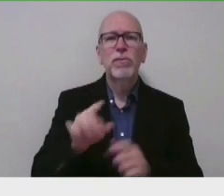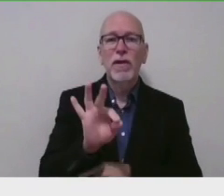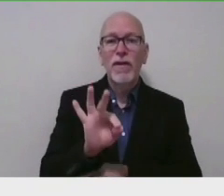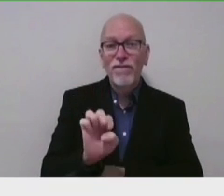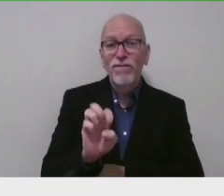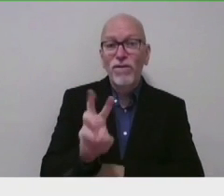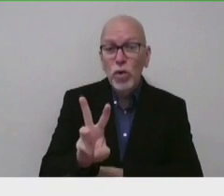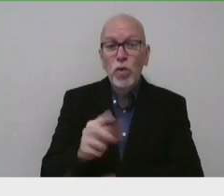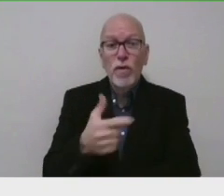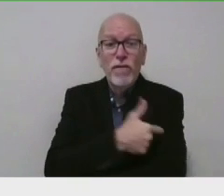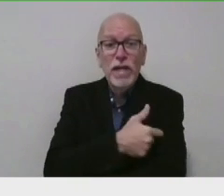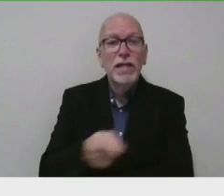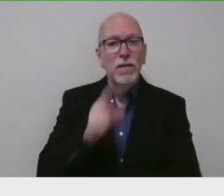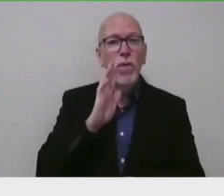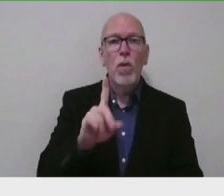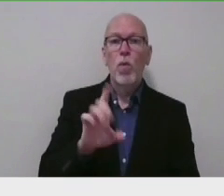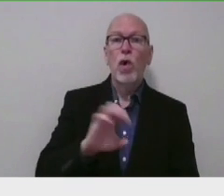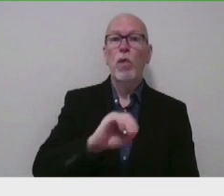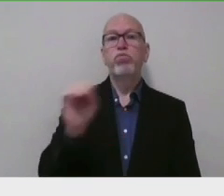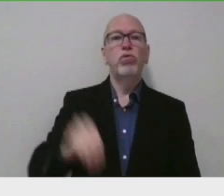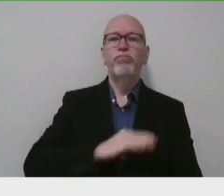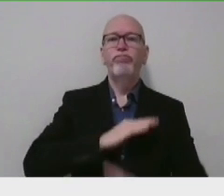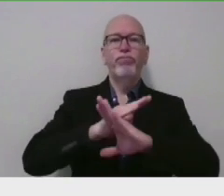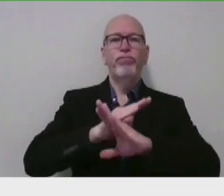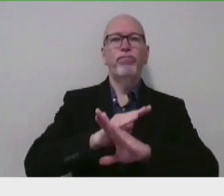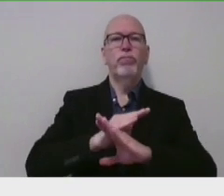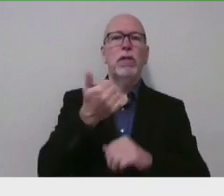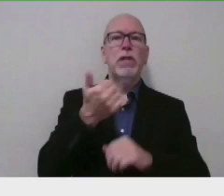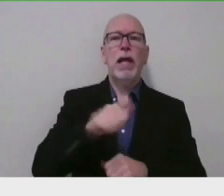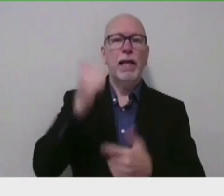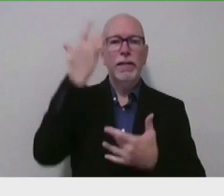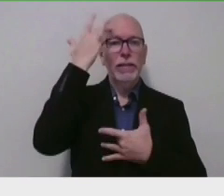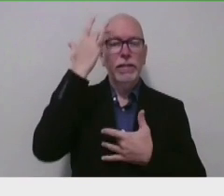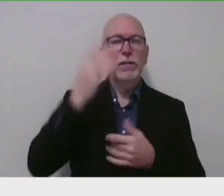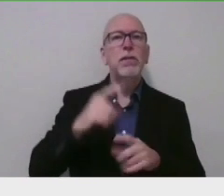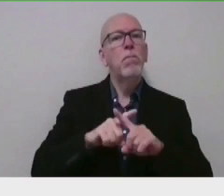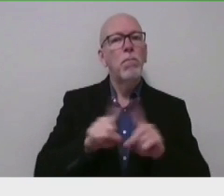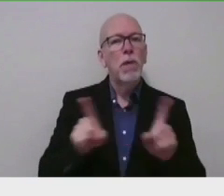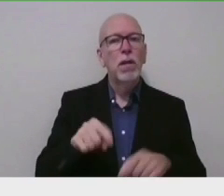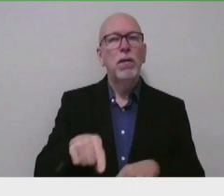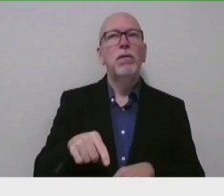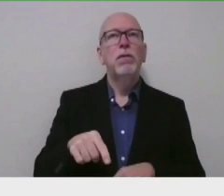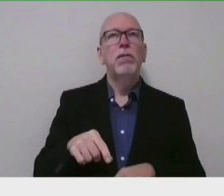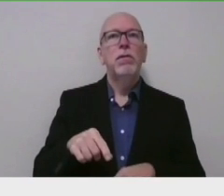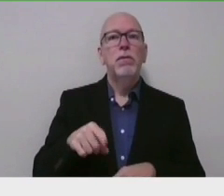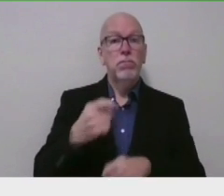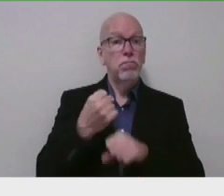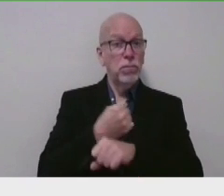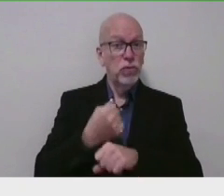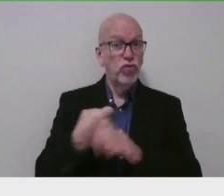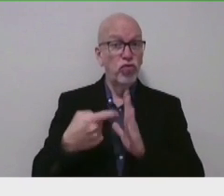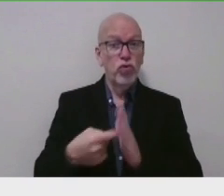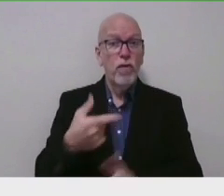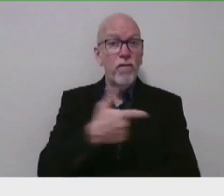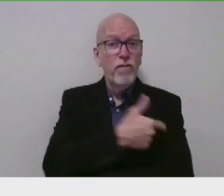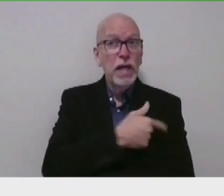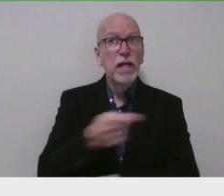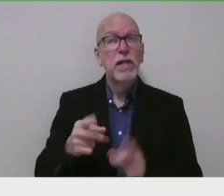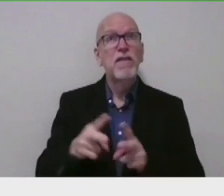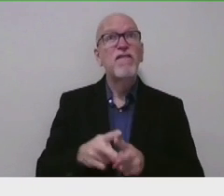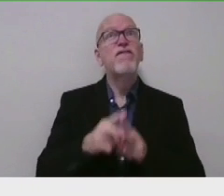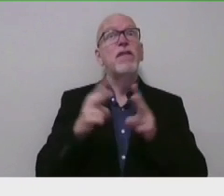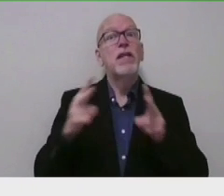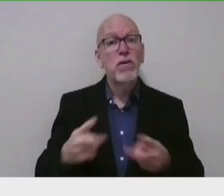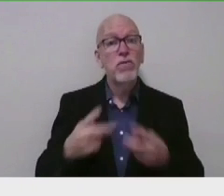are 100% effective at preventing symptomatic illness. But these data clearly show that the vaccines are extremely effective